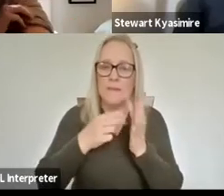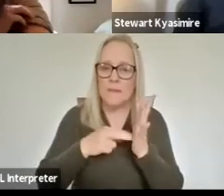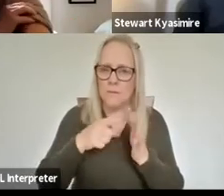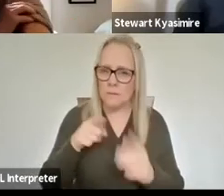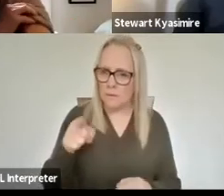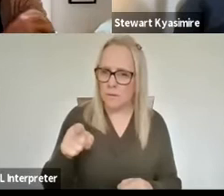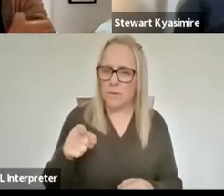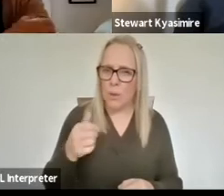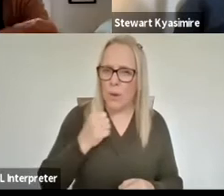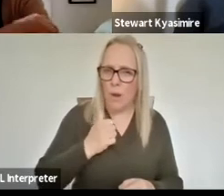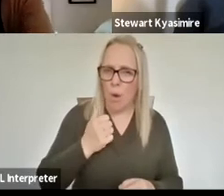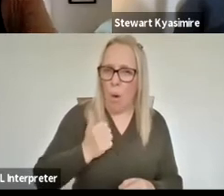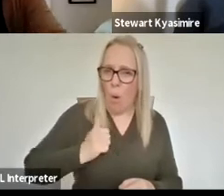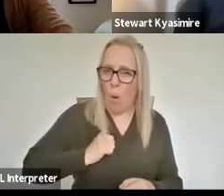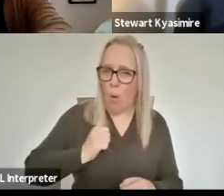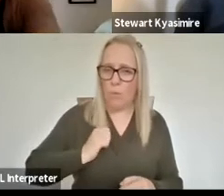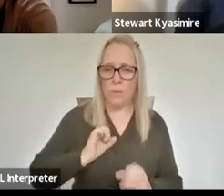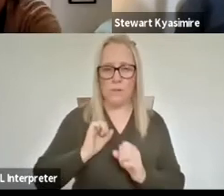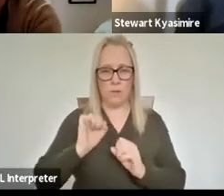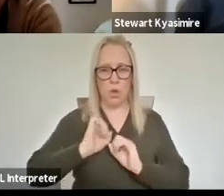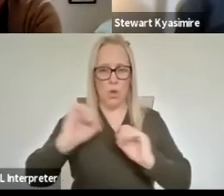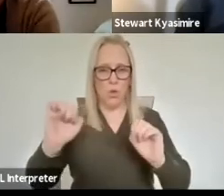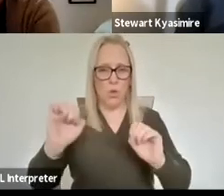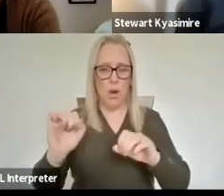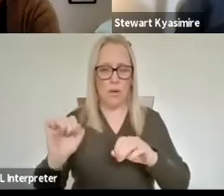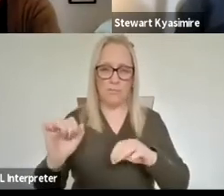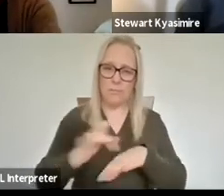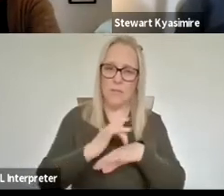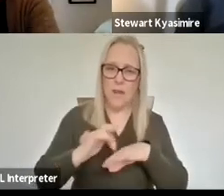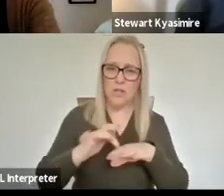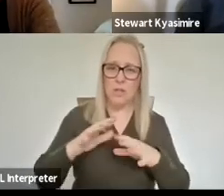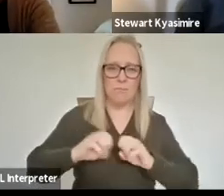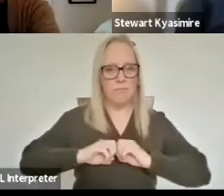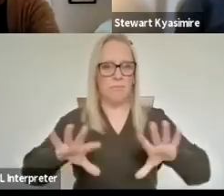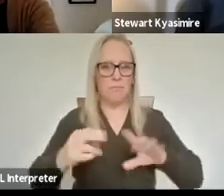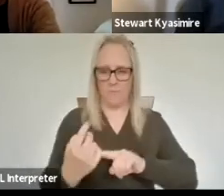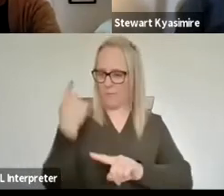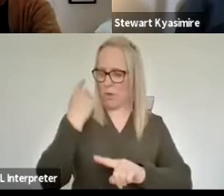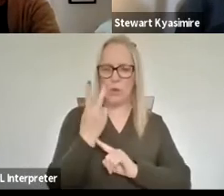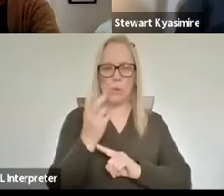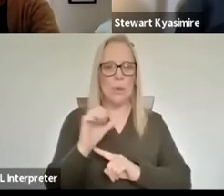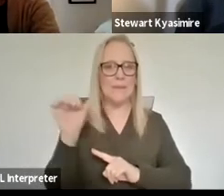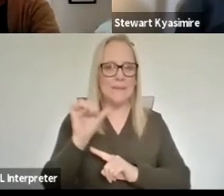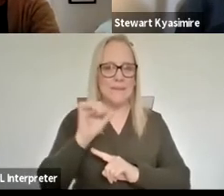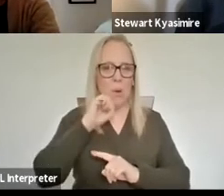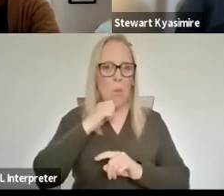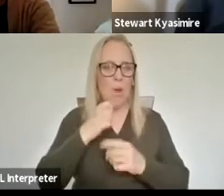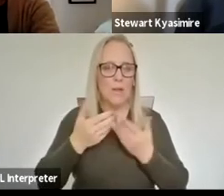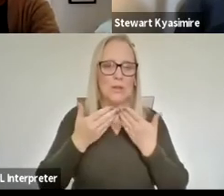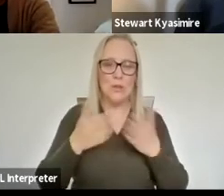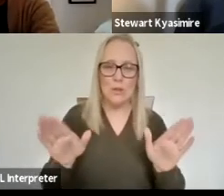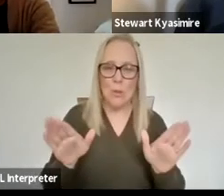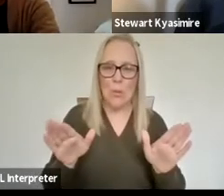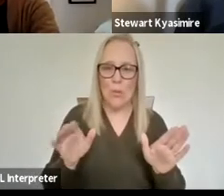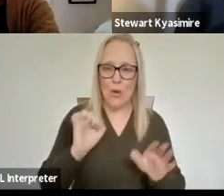show wind resistance your um piece produced in 2016 I think uh at the Royal Lycium Theatre uh just